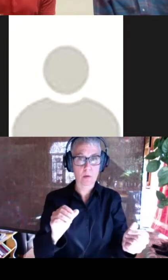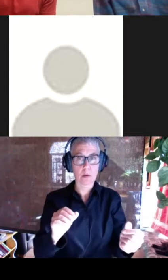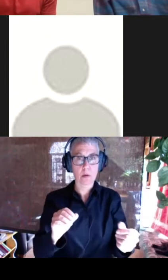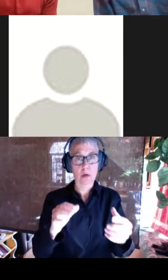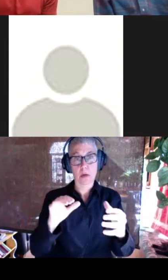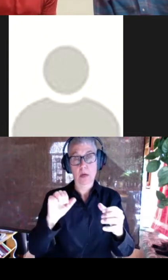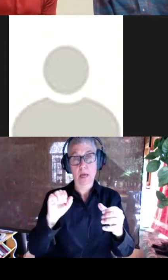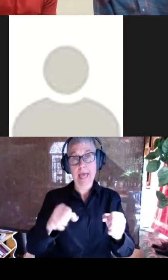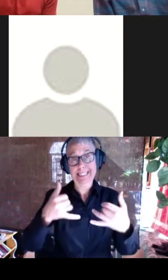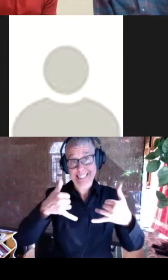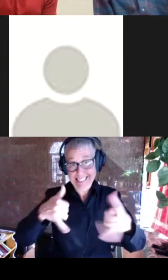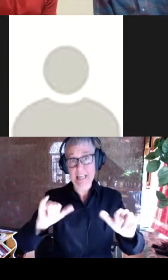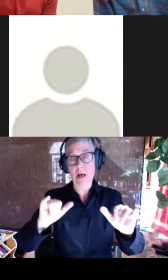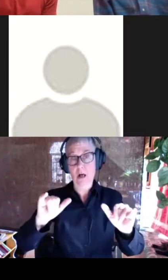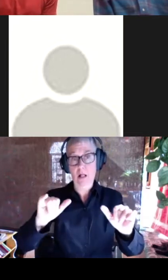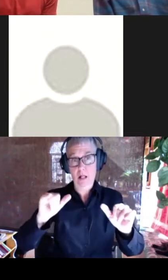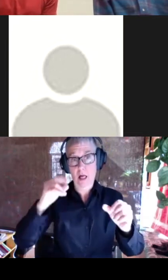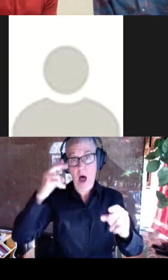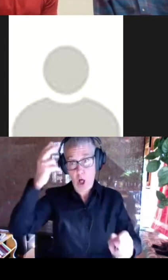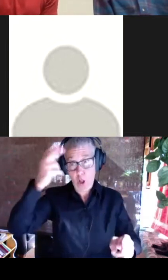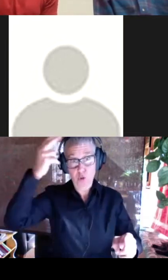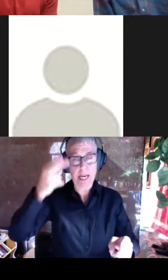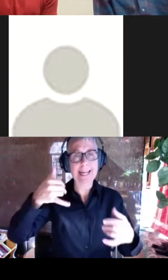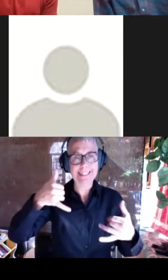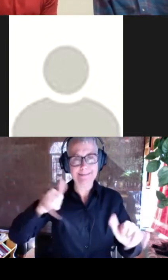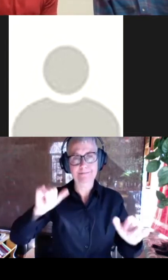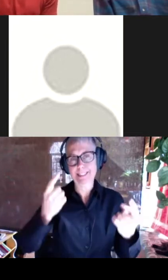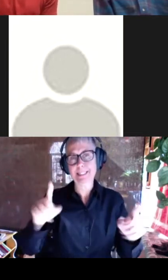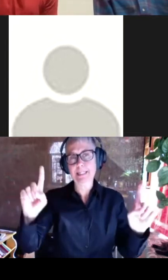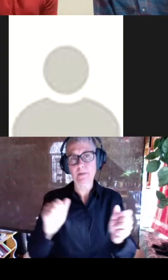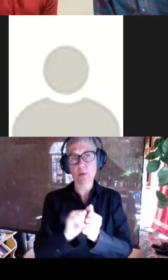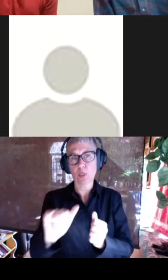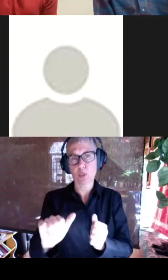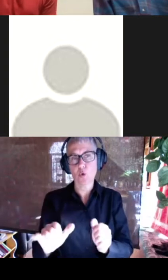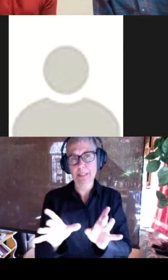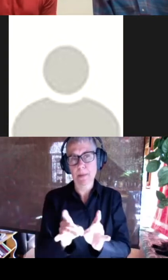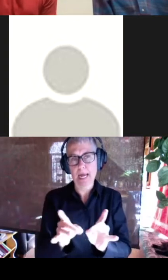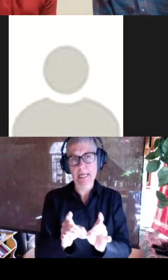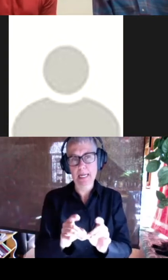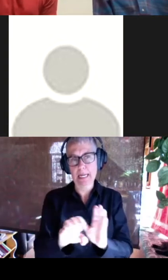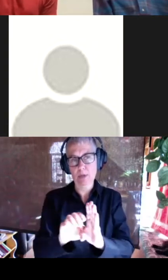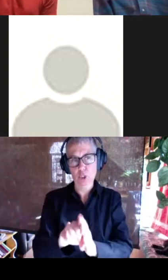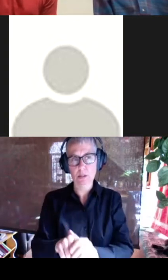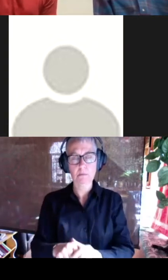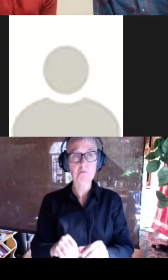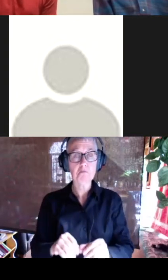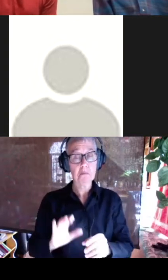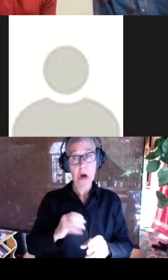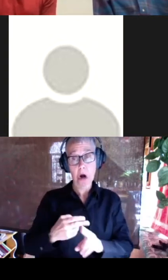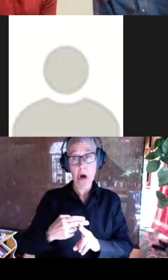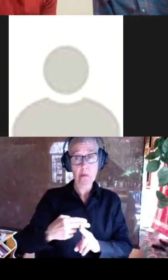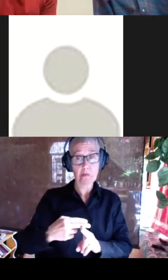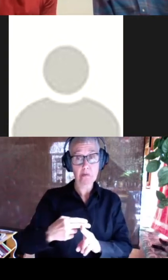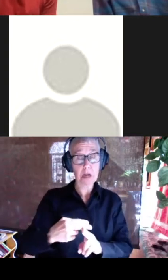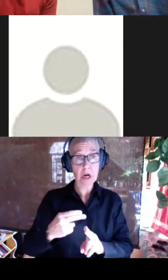successfully hallucinate a binding interface. And at least from these preliminary results, it seems that you can